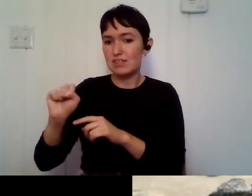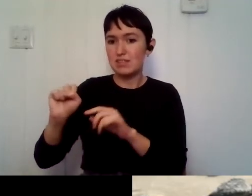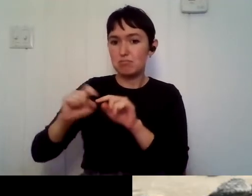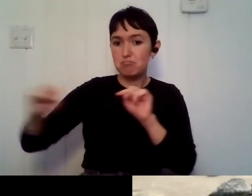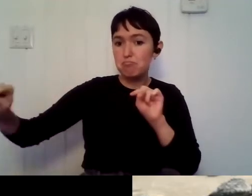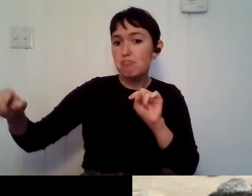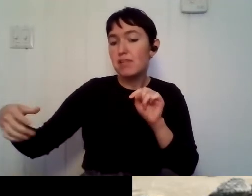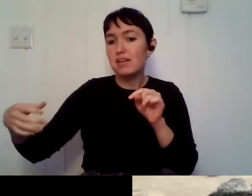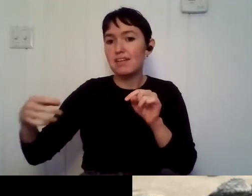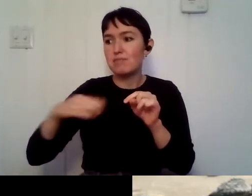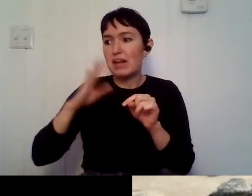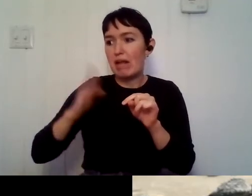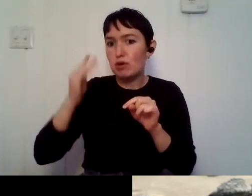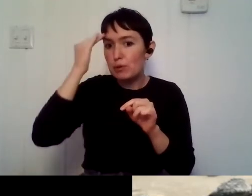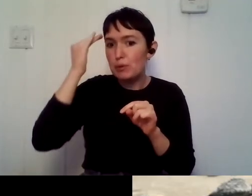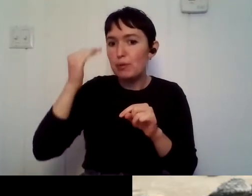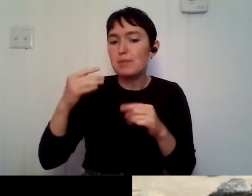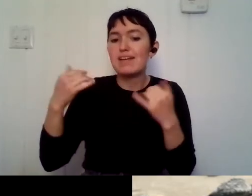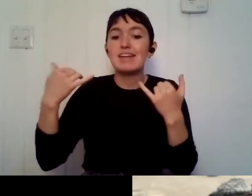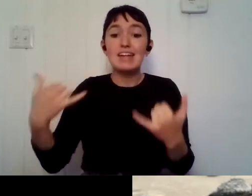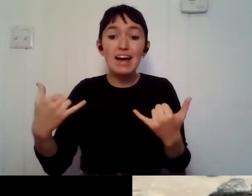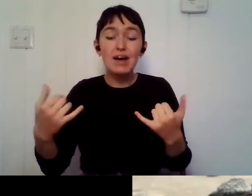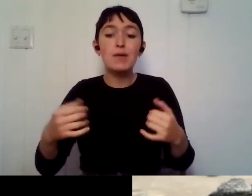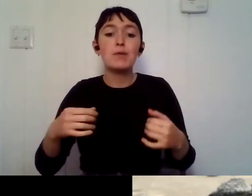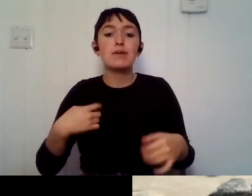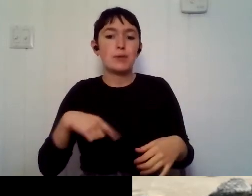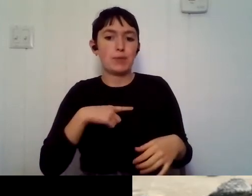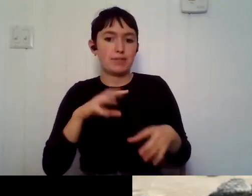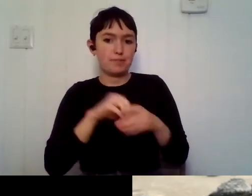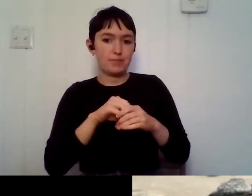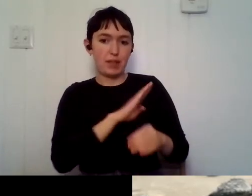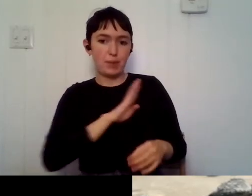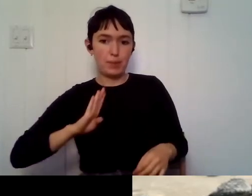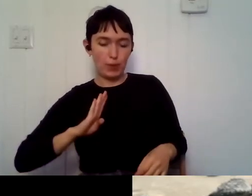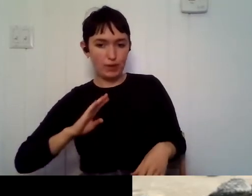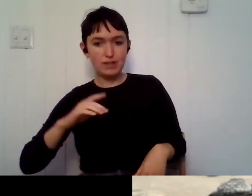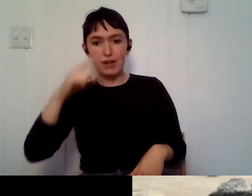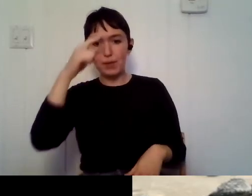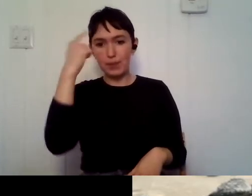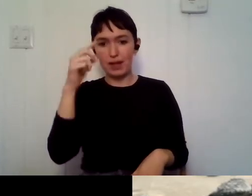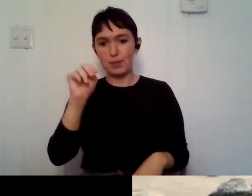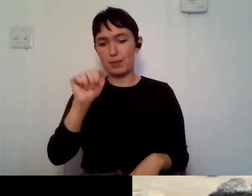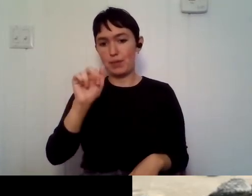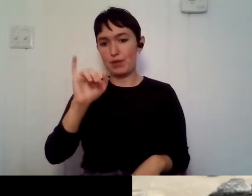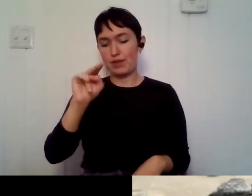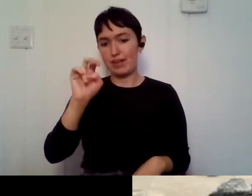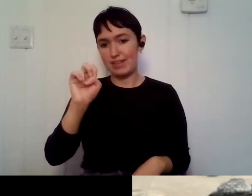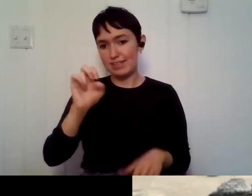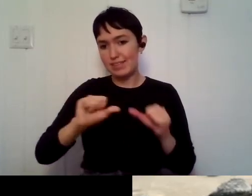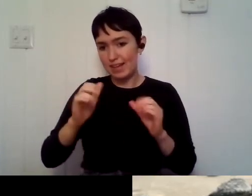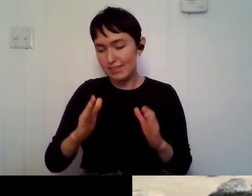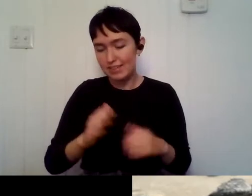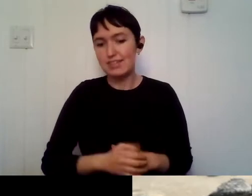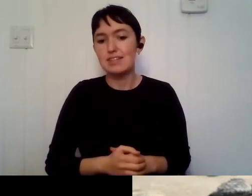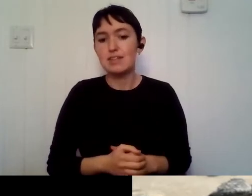board of black marine science with them, but throughout this org, we, uh, we would not, we would not have, probably would not have met or have been later on